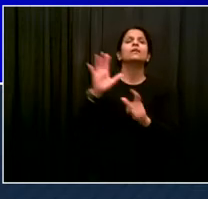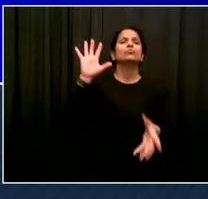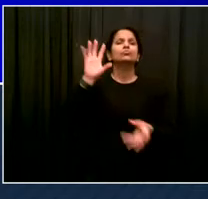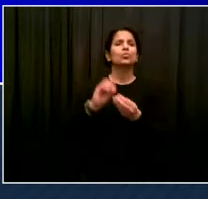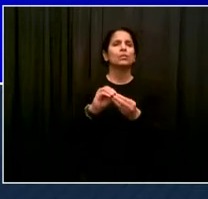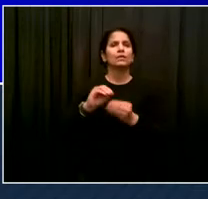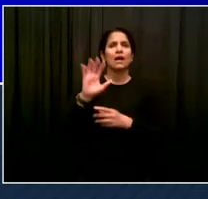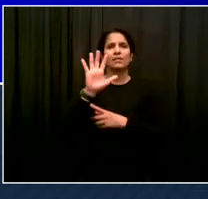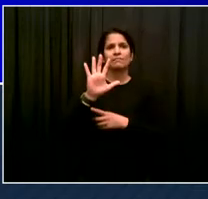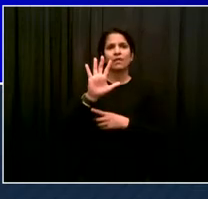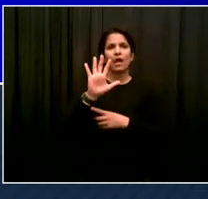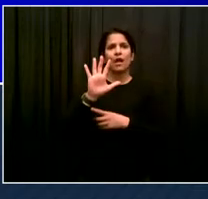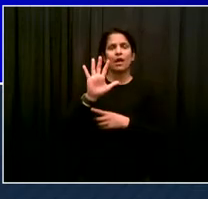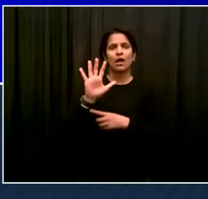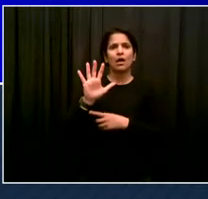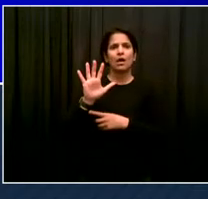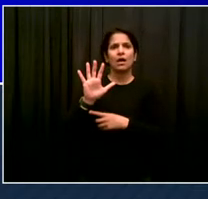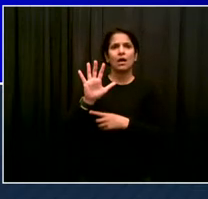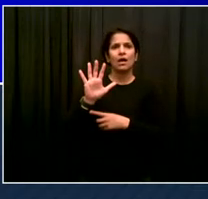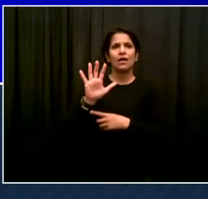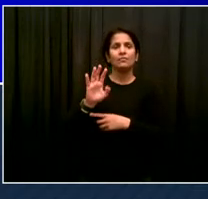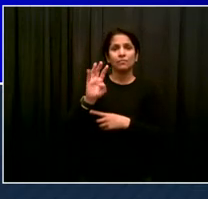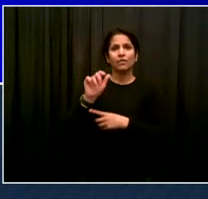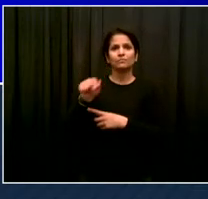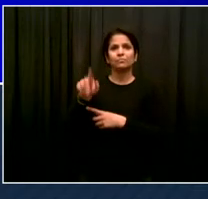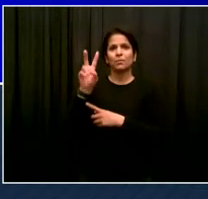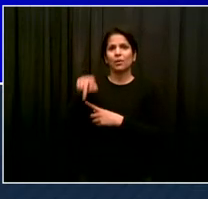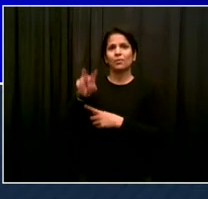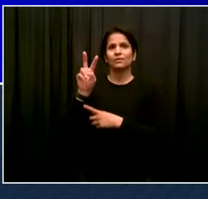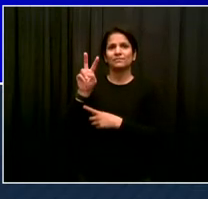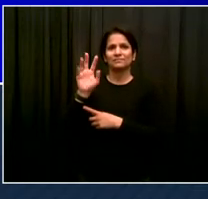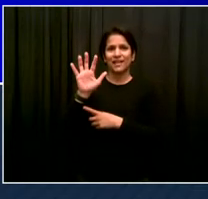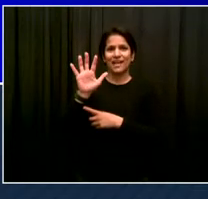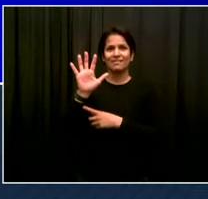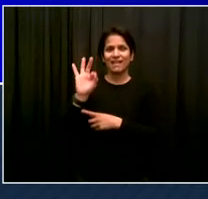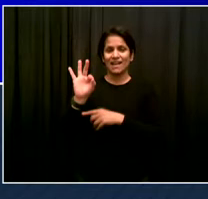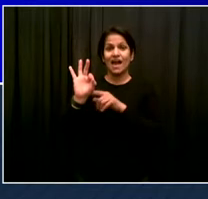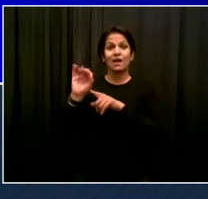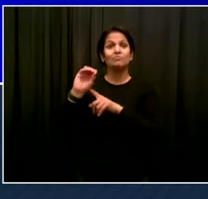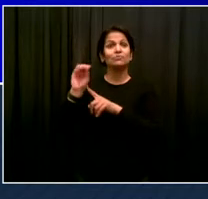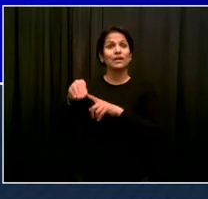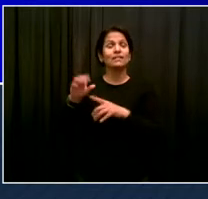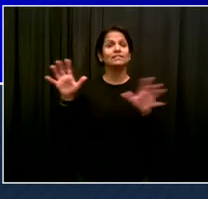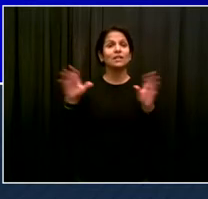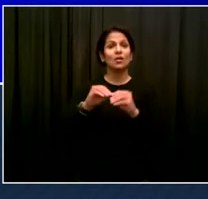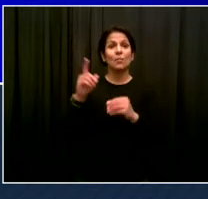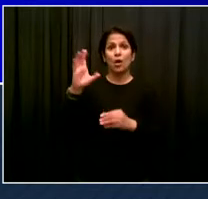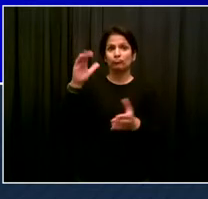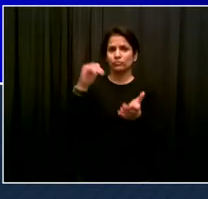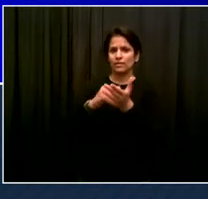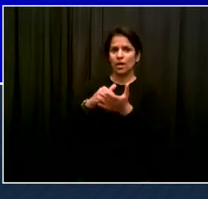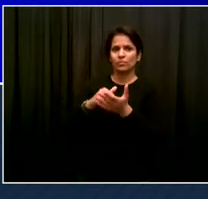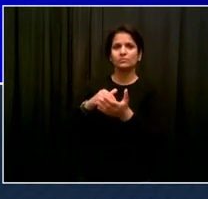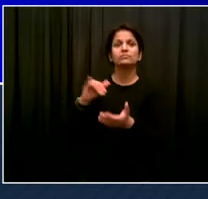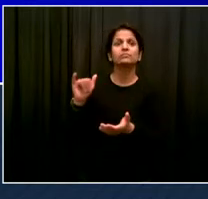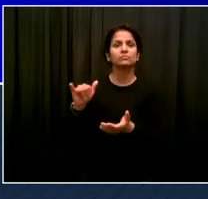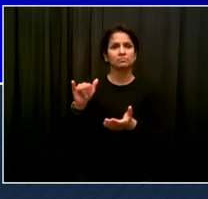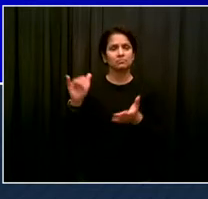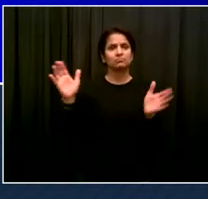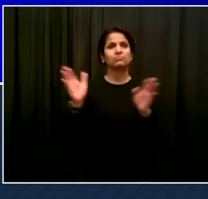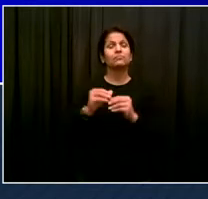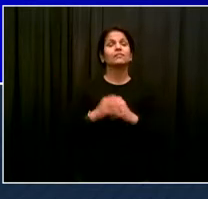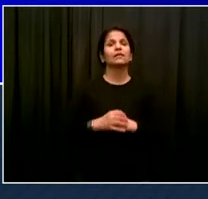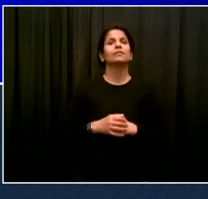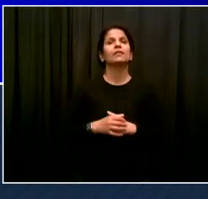2.59 per 100,000. So we want to keep driving that down below two, but real progress in recent days for sure.